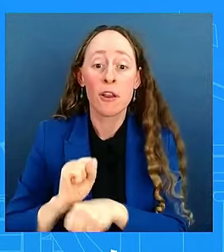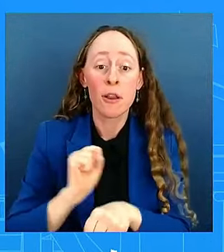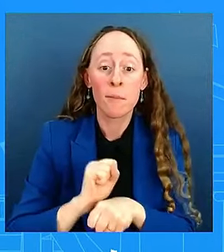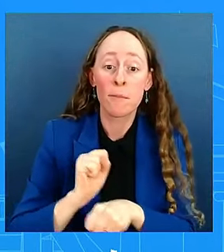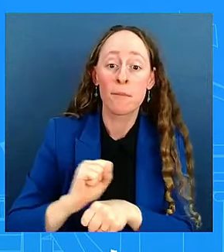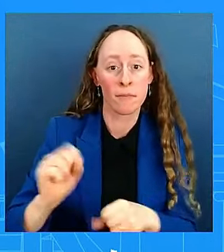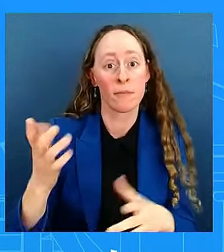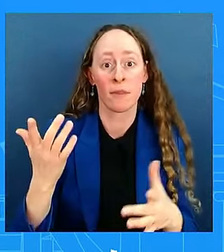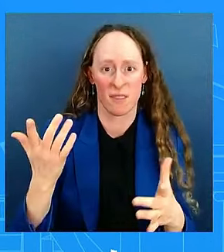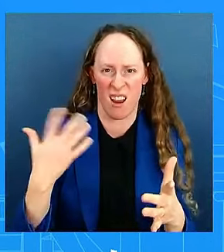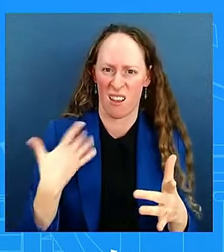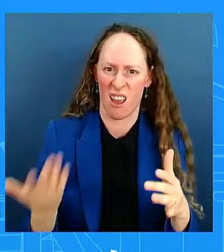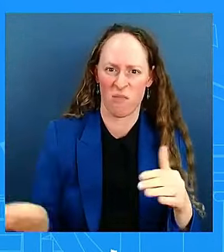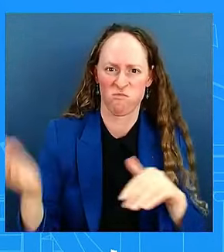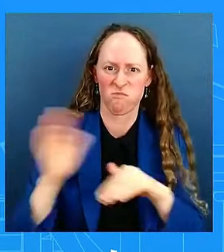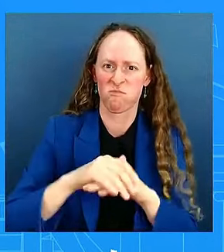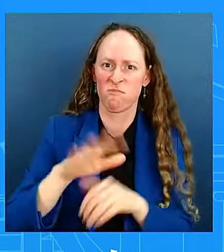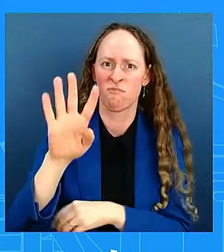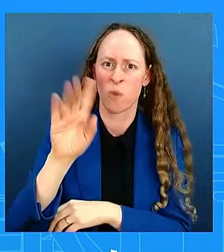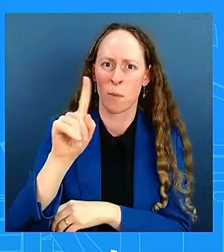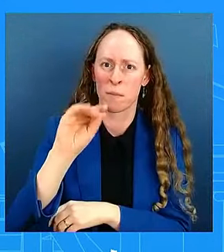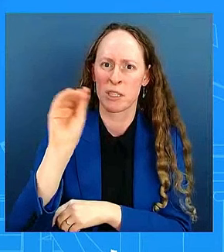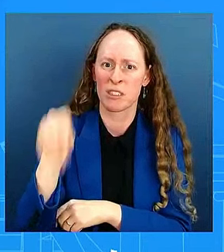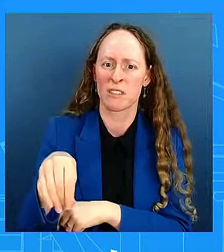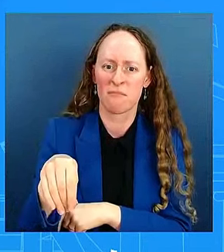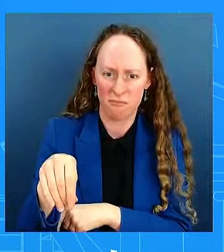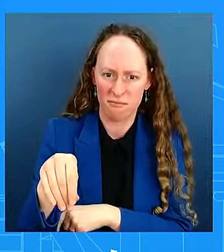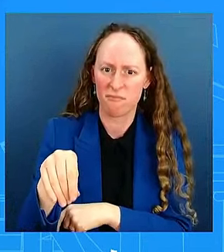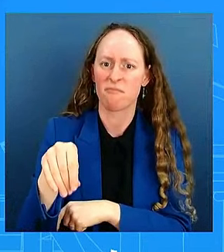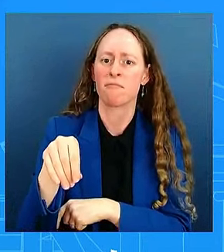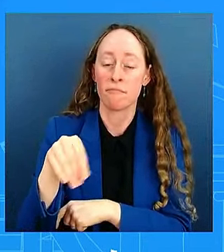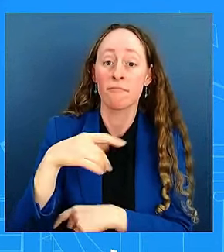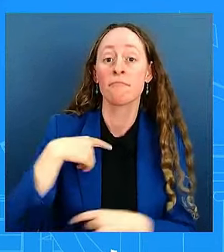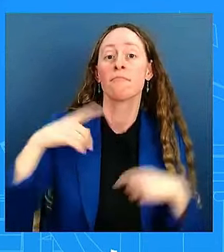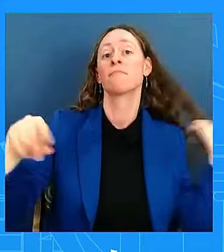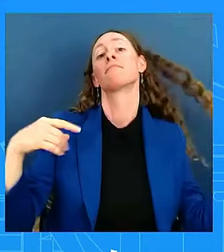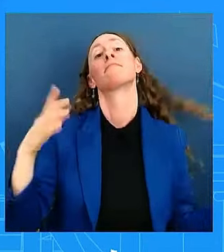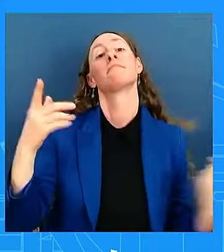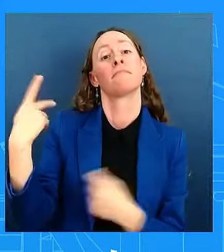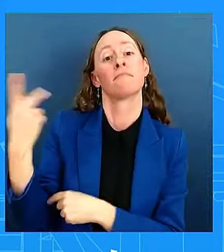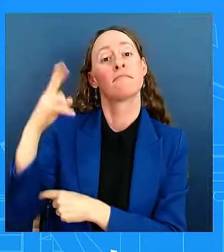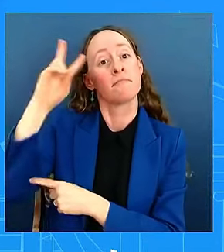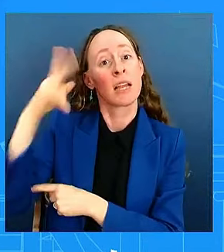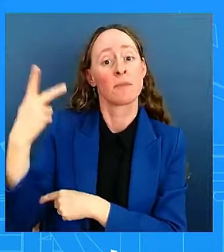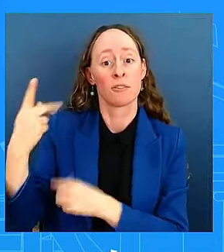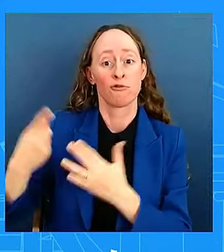Harris and I have been in office, we've been — there's been — we've created jobs every single month.